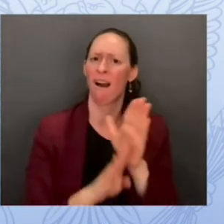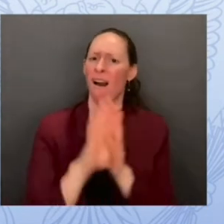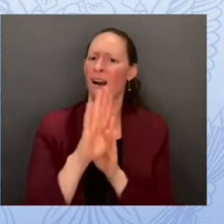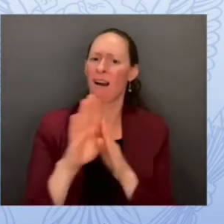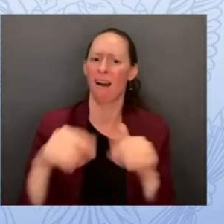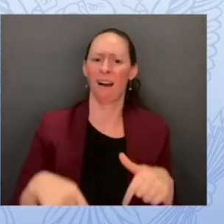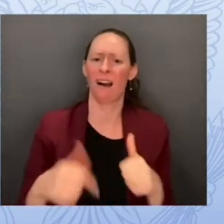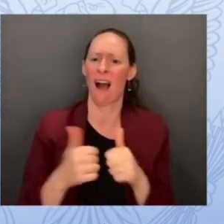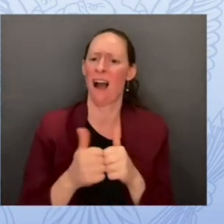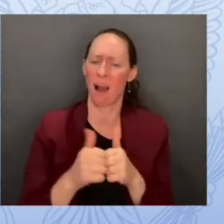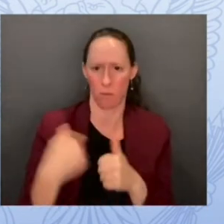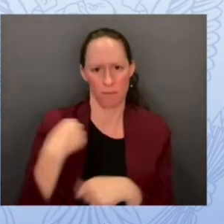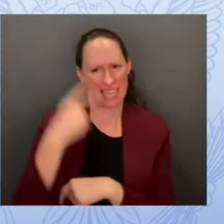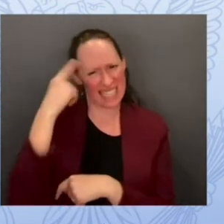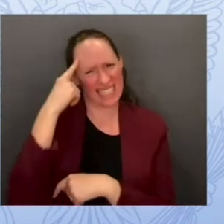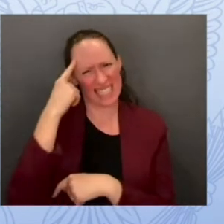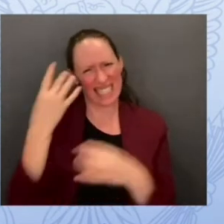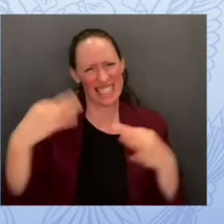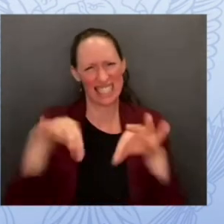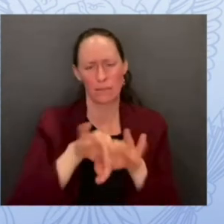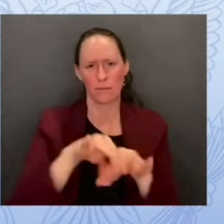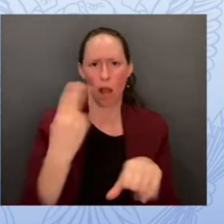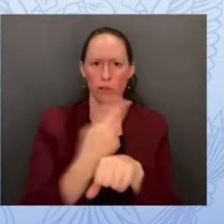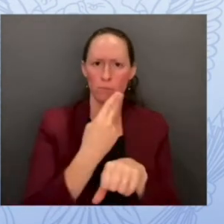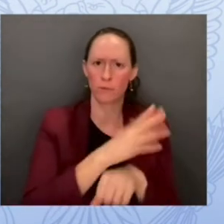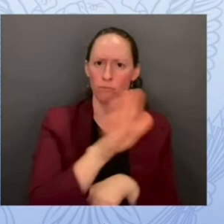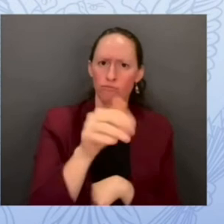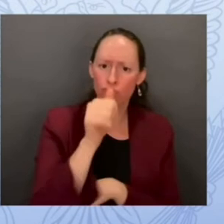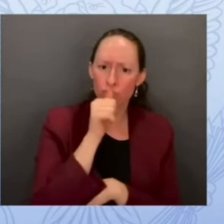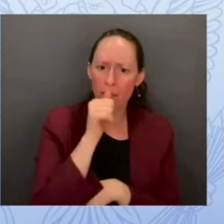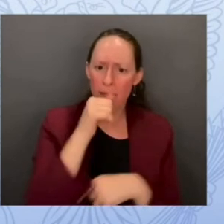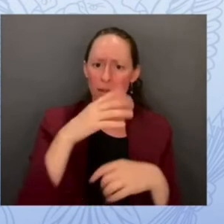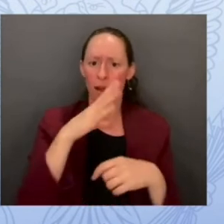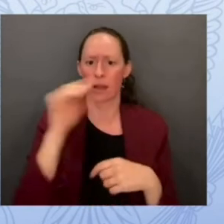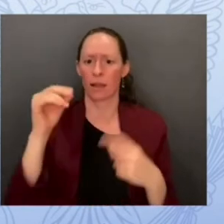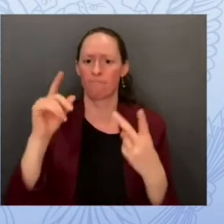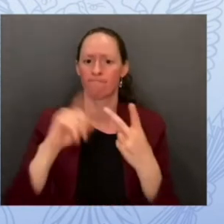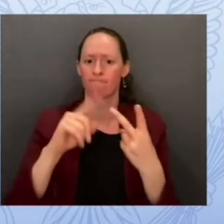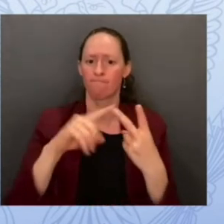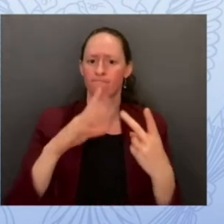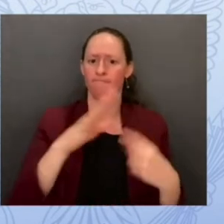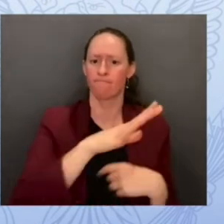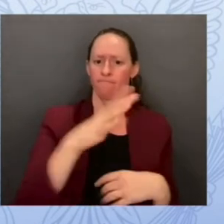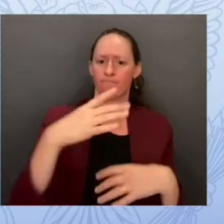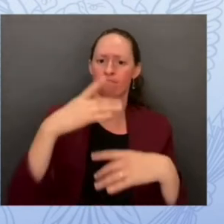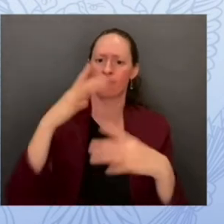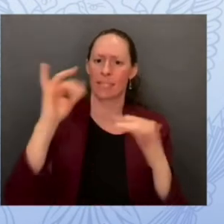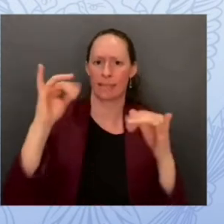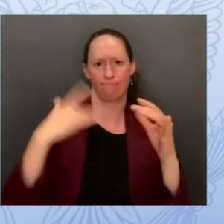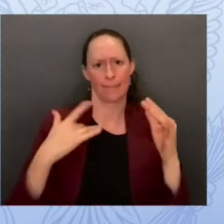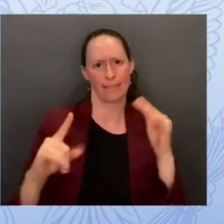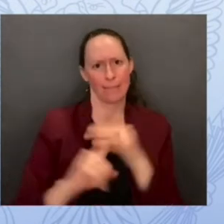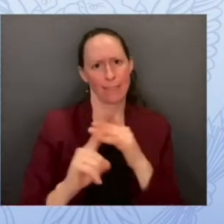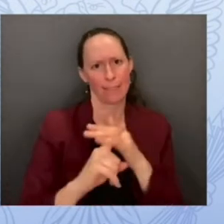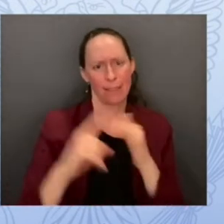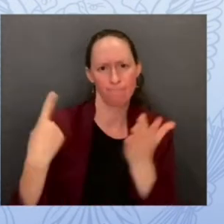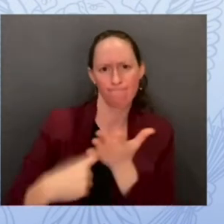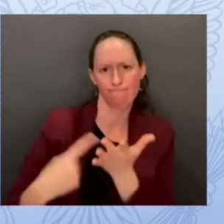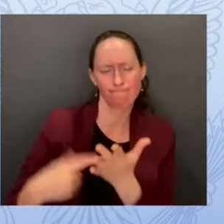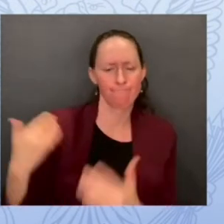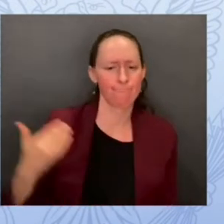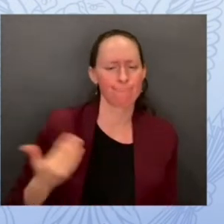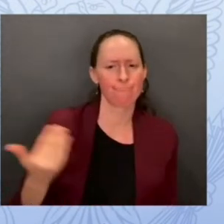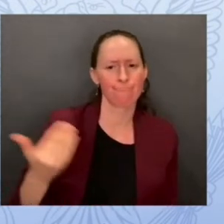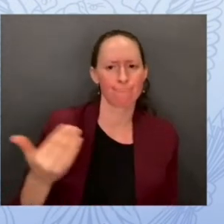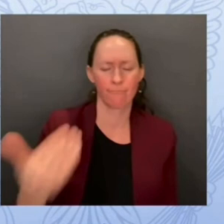and security we strongly believe and ensure that user